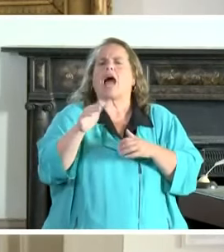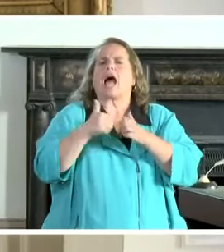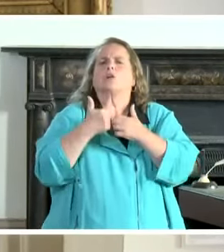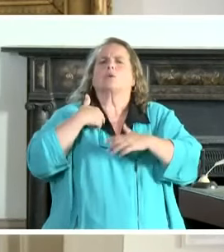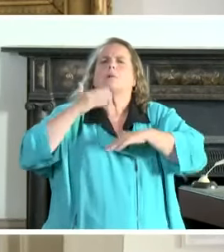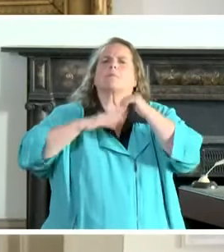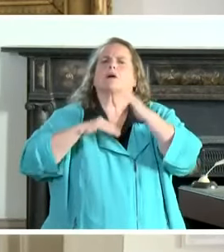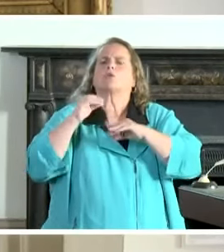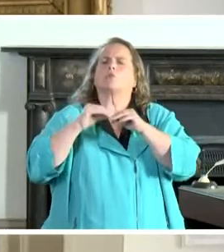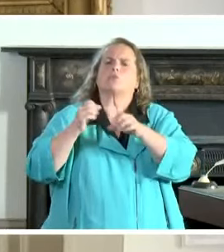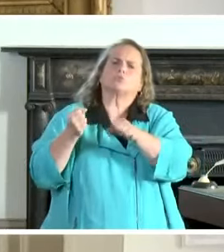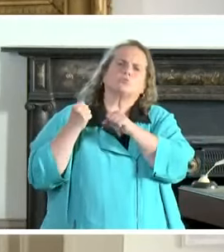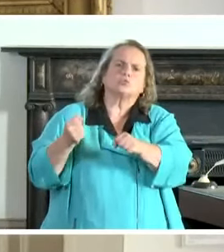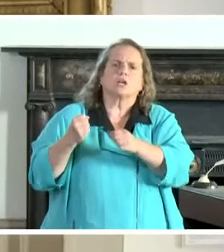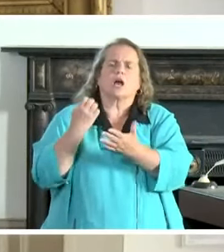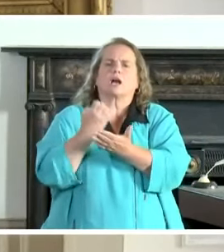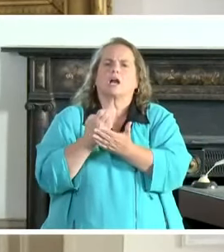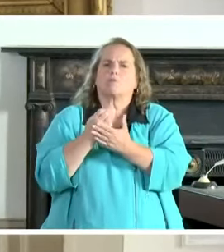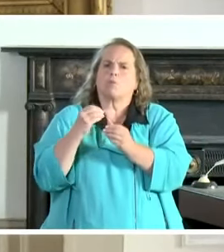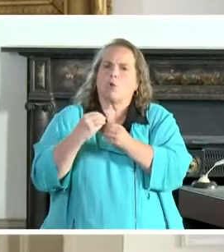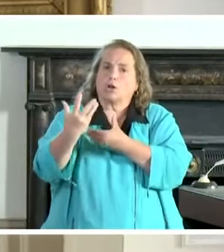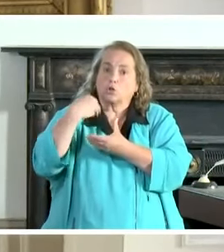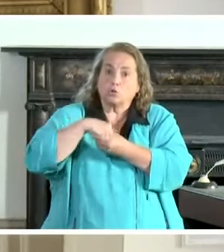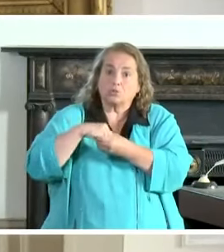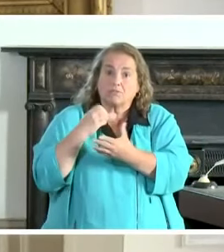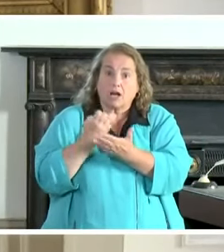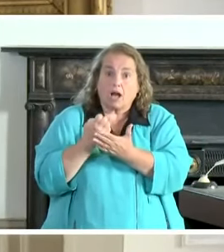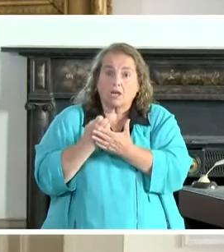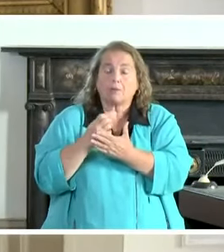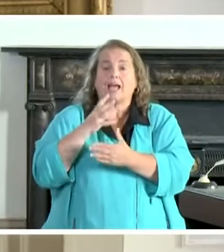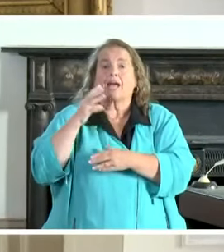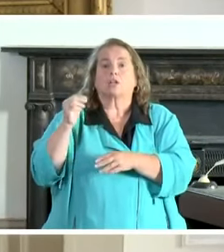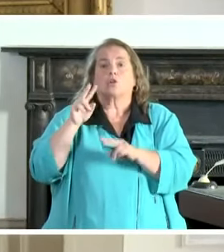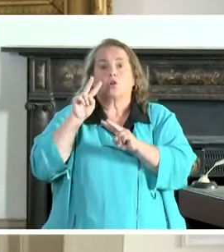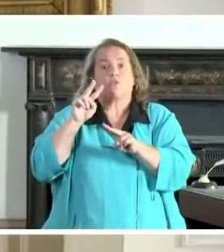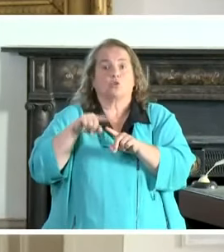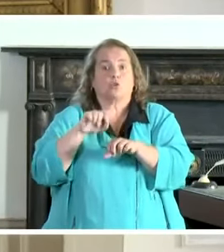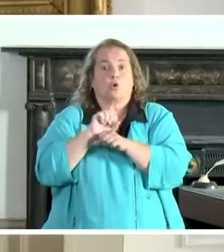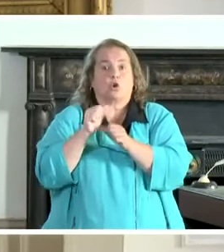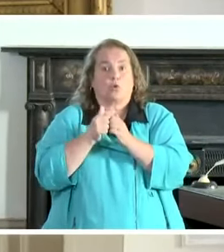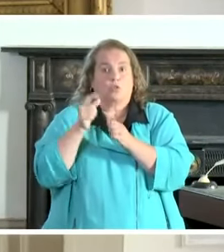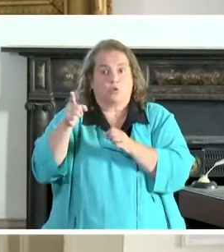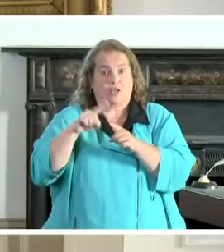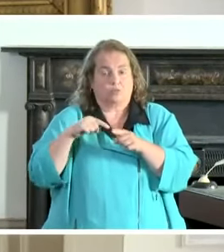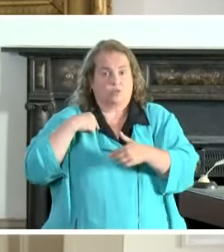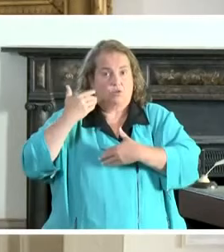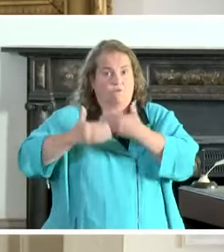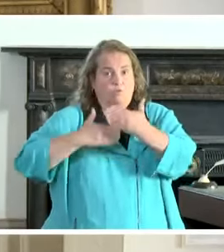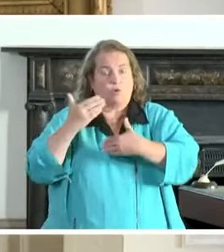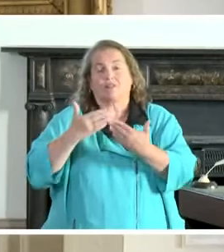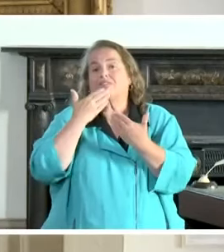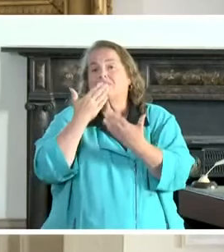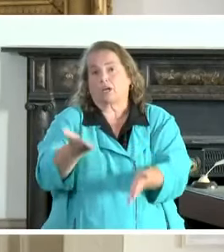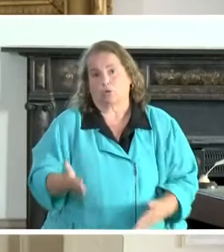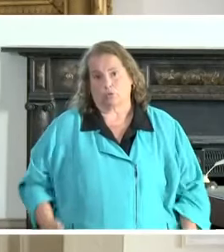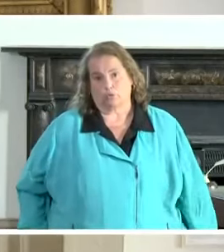more resilient economy, a more inclusive economy, and look forward to working with you on this as we go forward. Thank you.